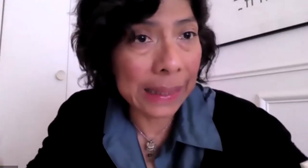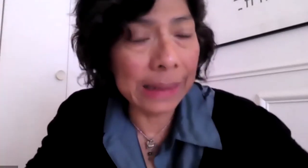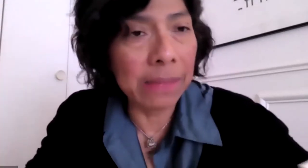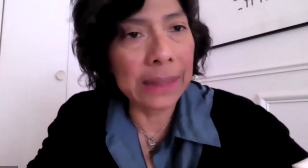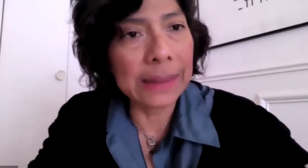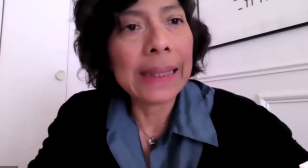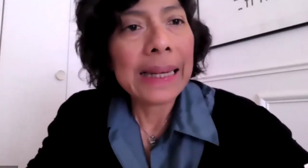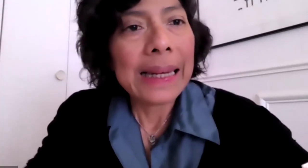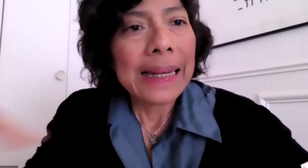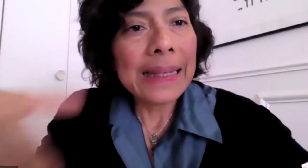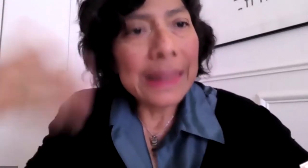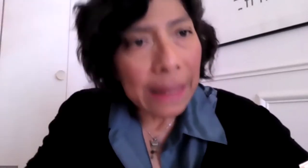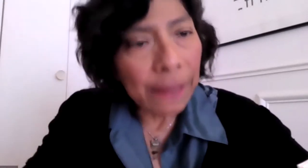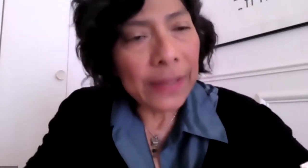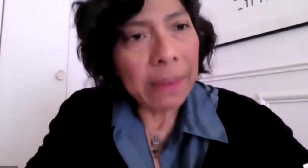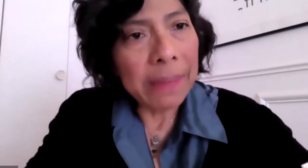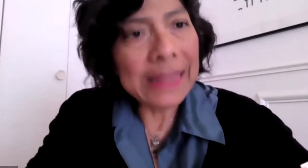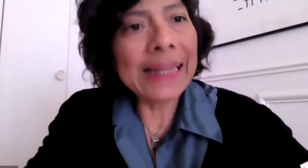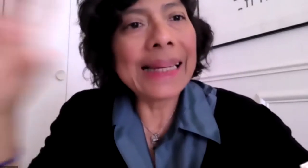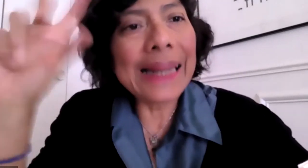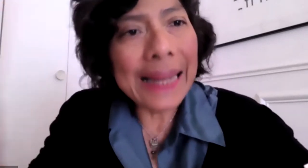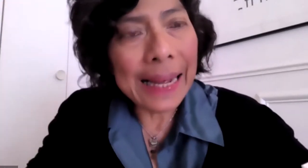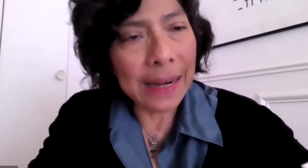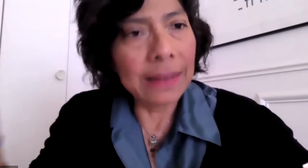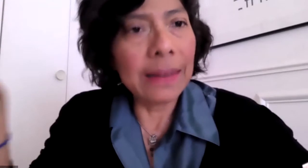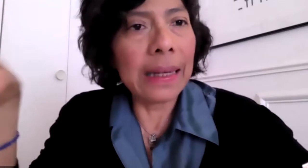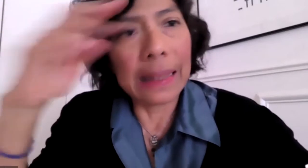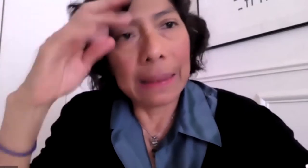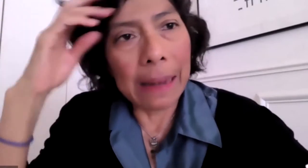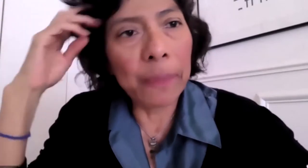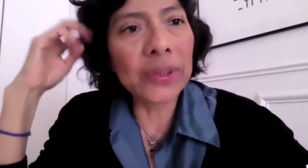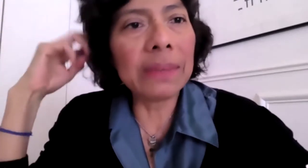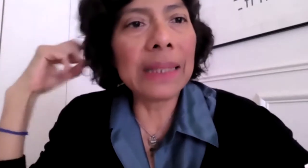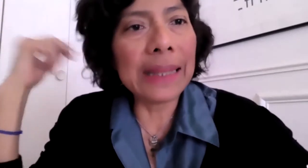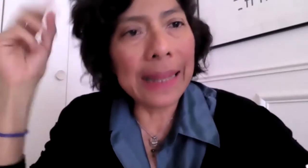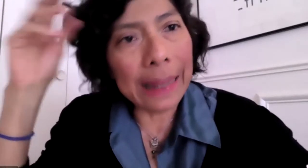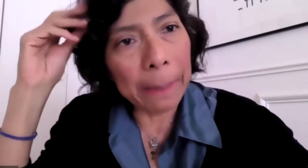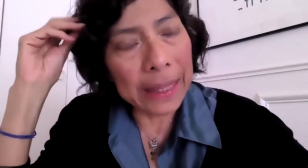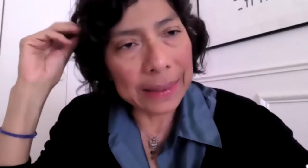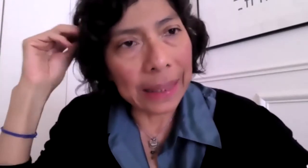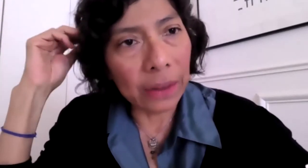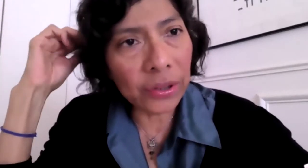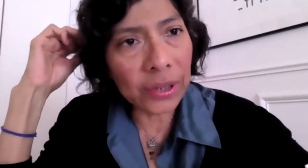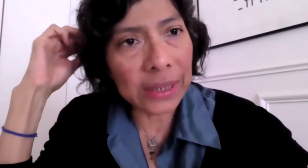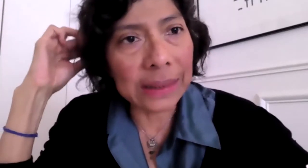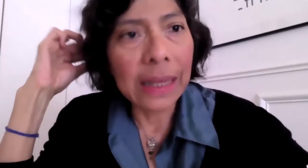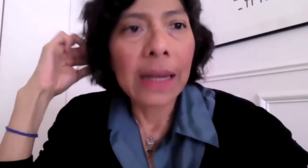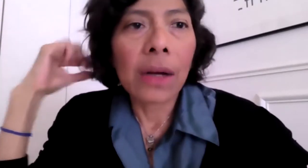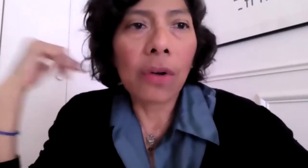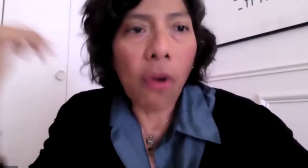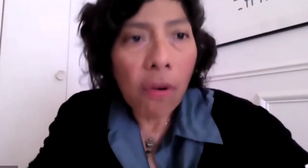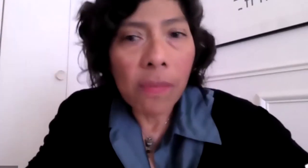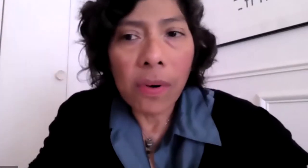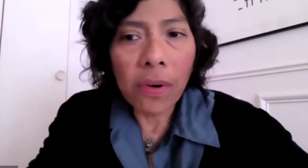space of legitimate practices of the so-called legitimate practices and they